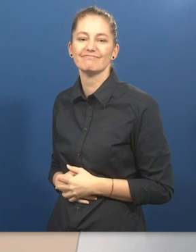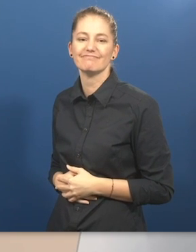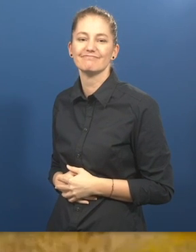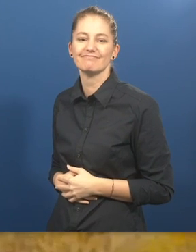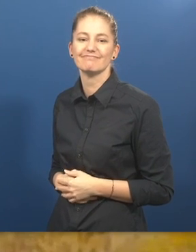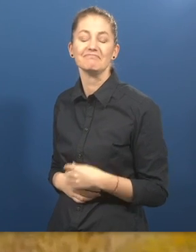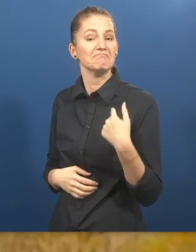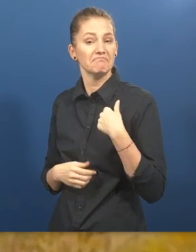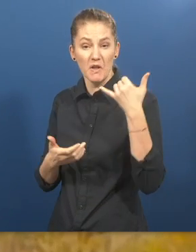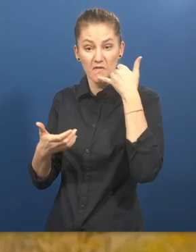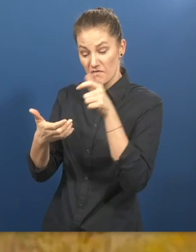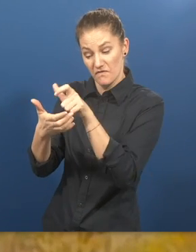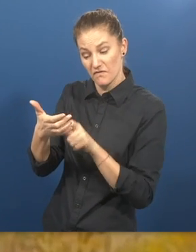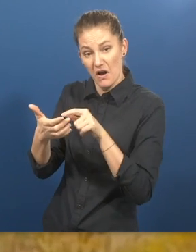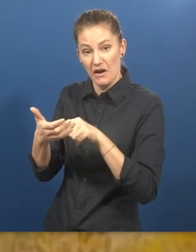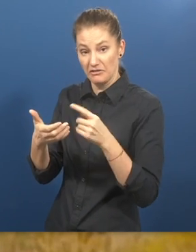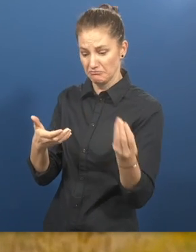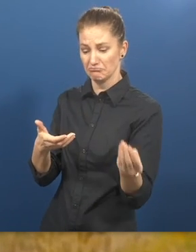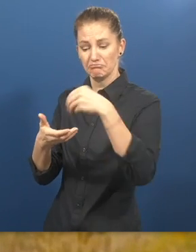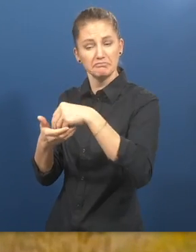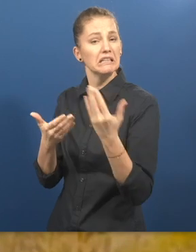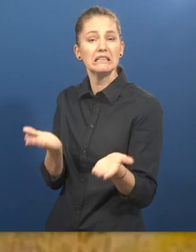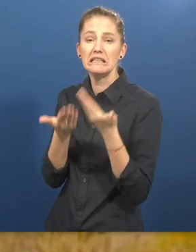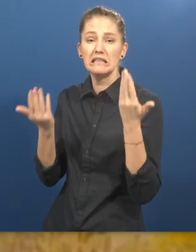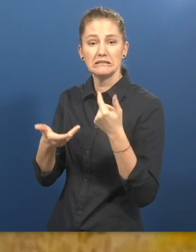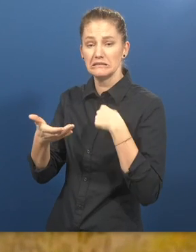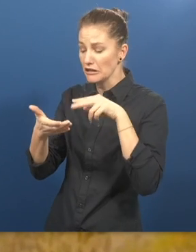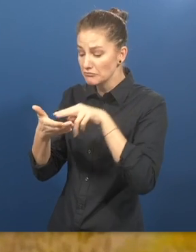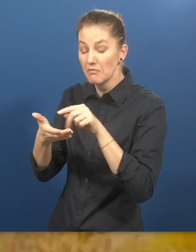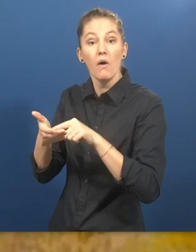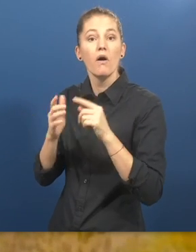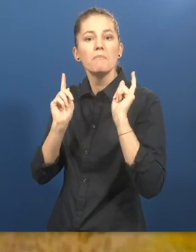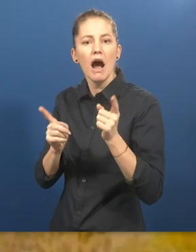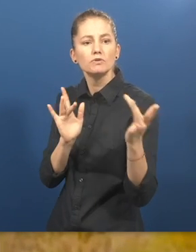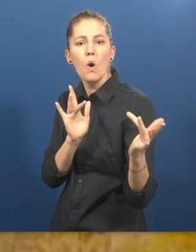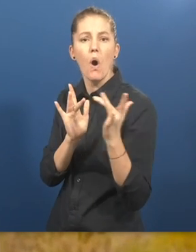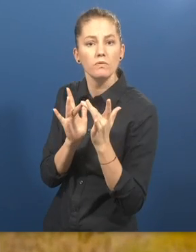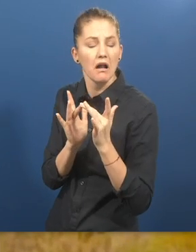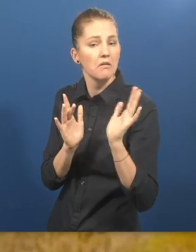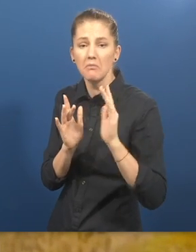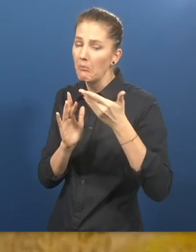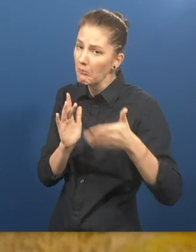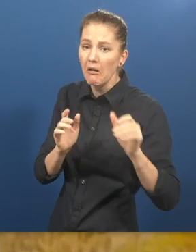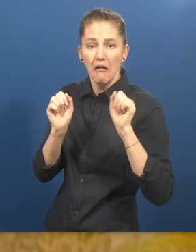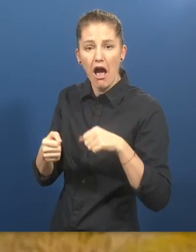It's easily accessed by my smartphone and I can use it offline.